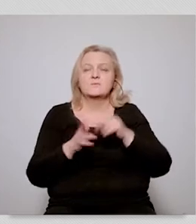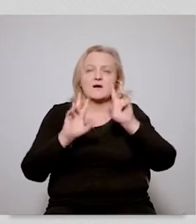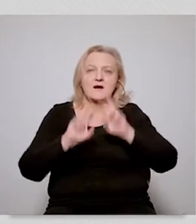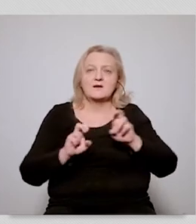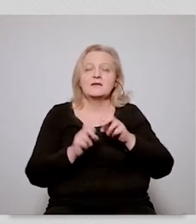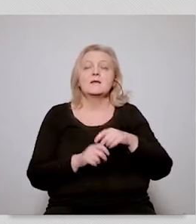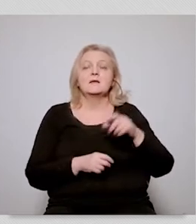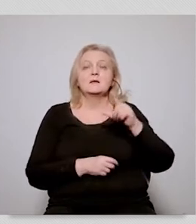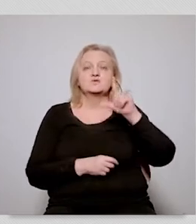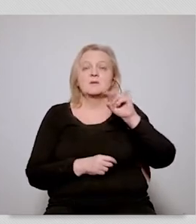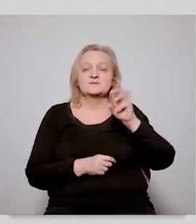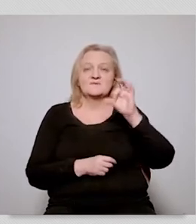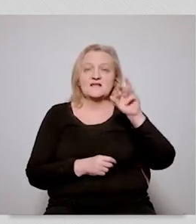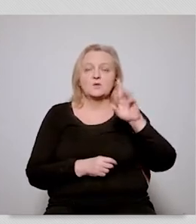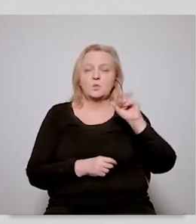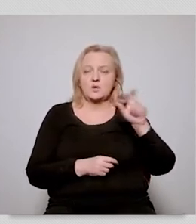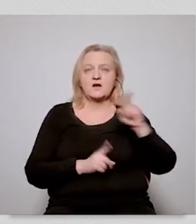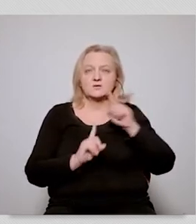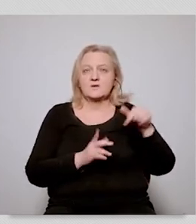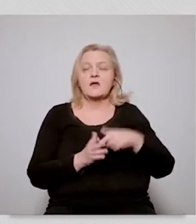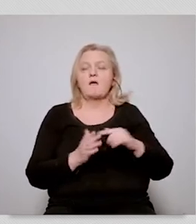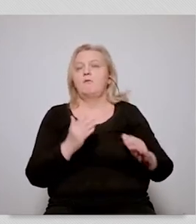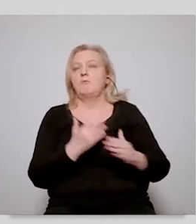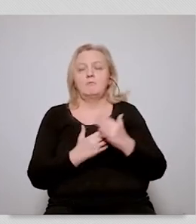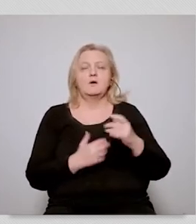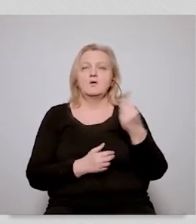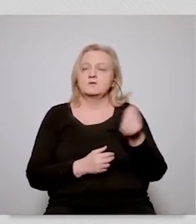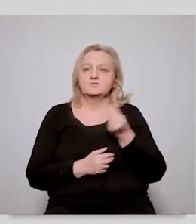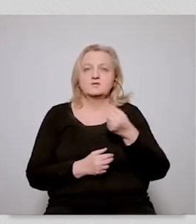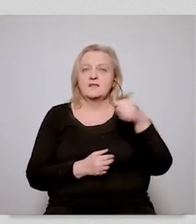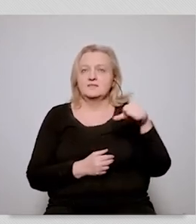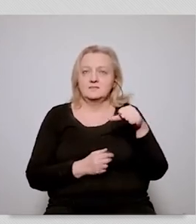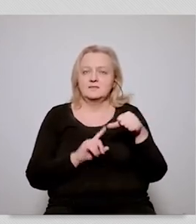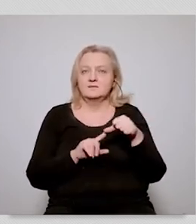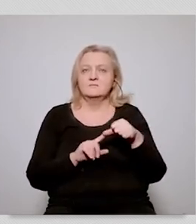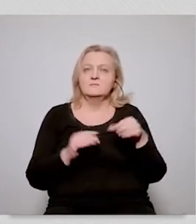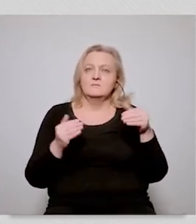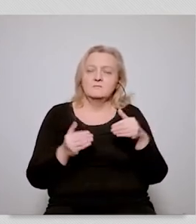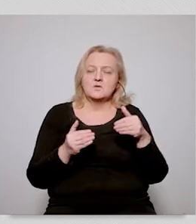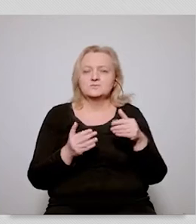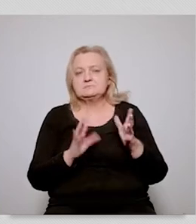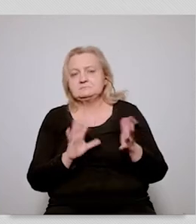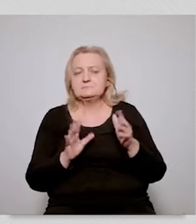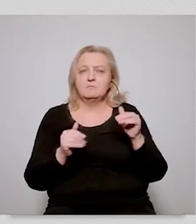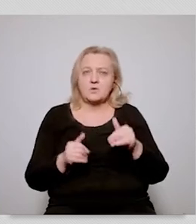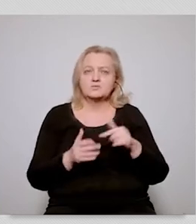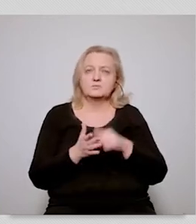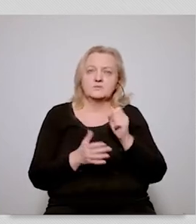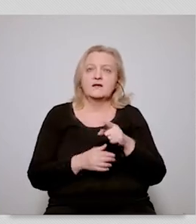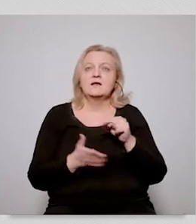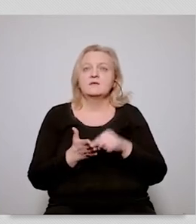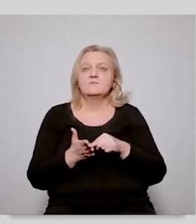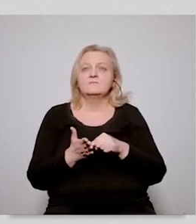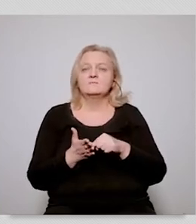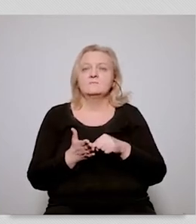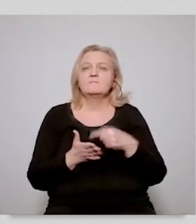politics now when we discussed the sadura's study there was another unexpected um bit